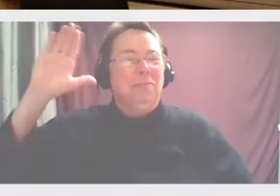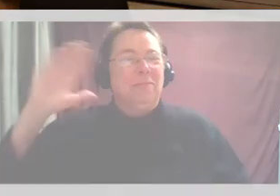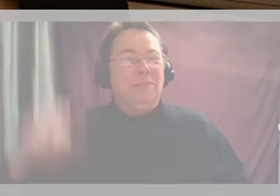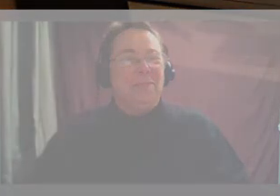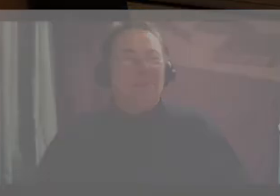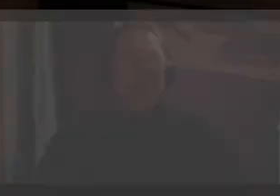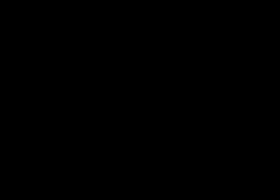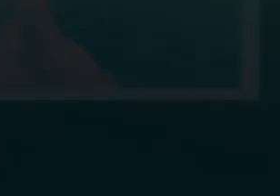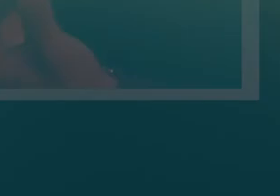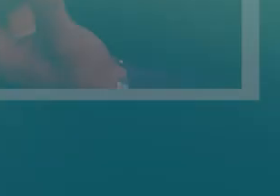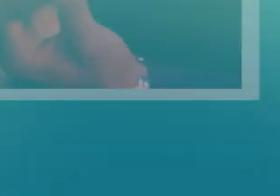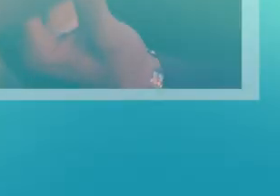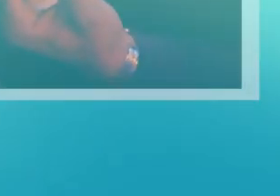time.